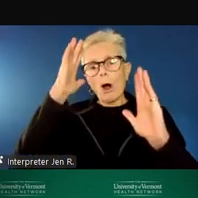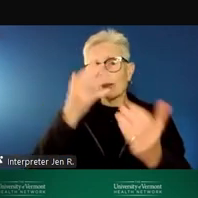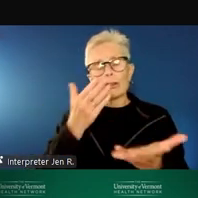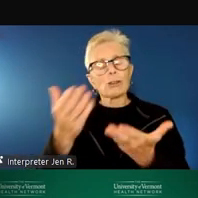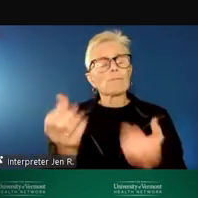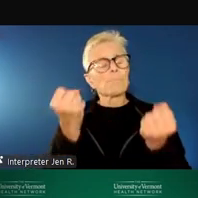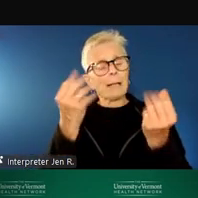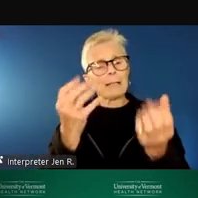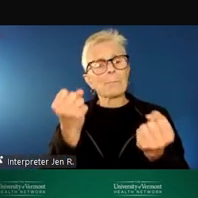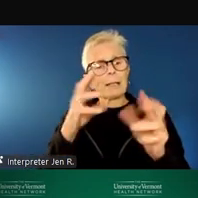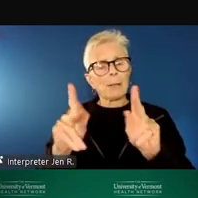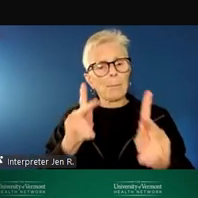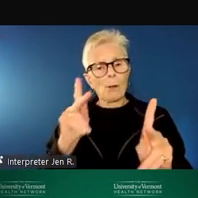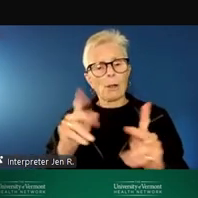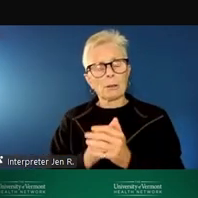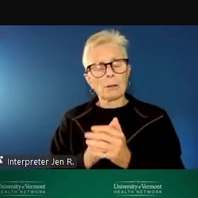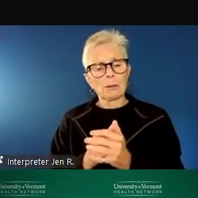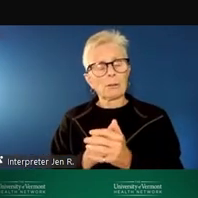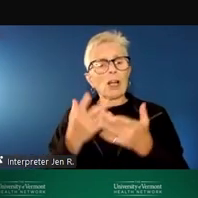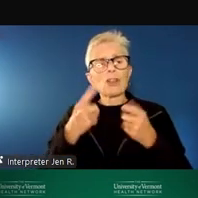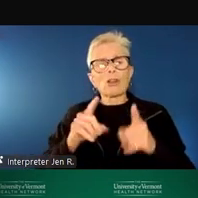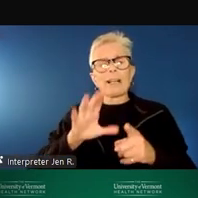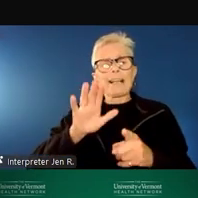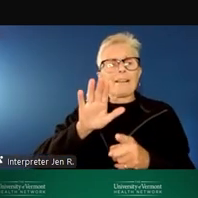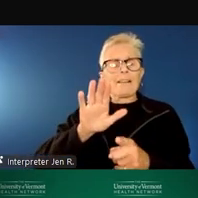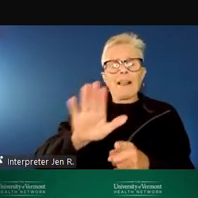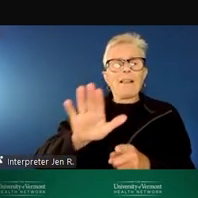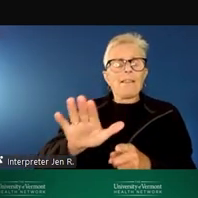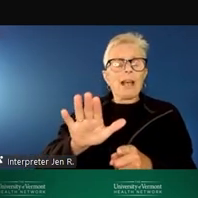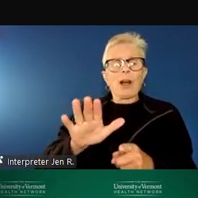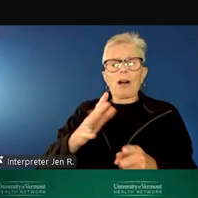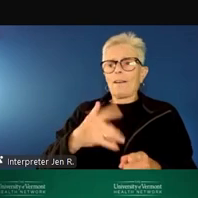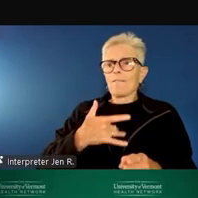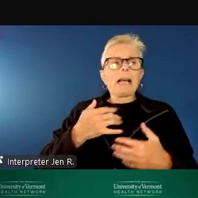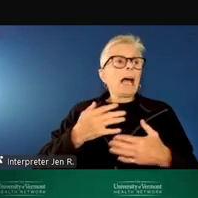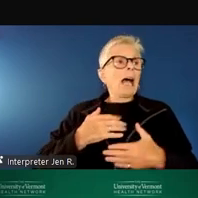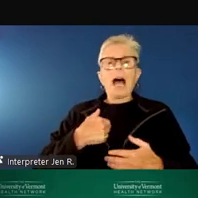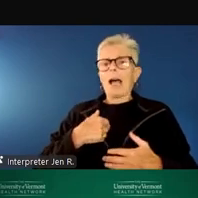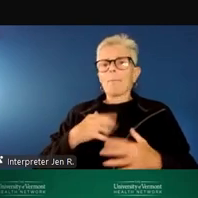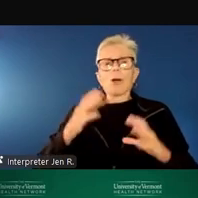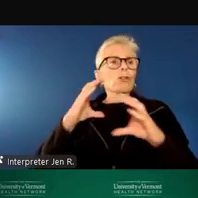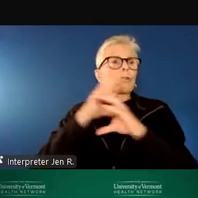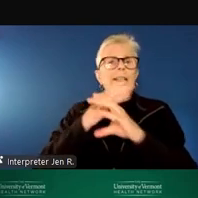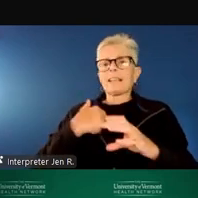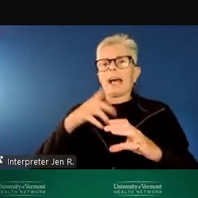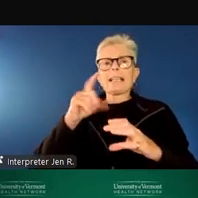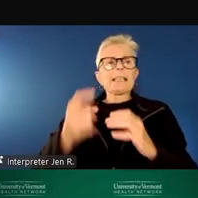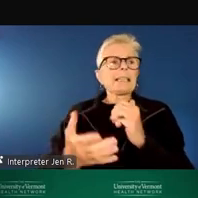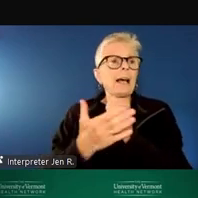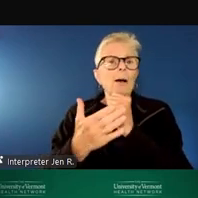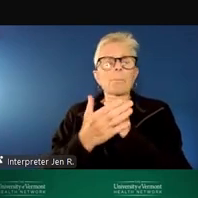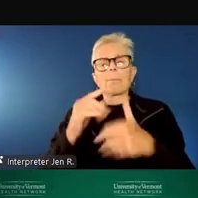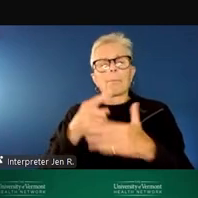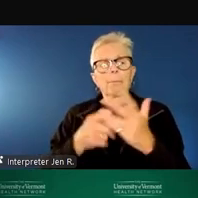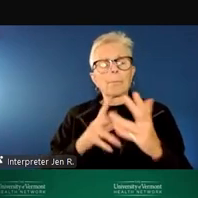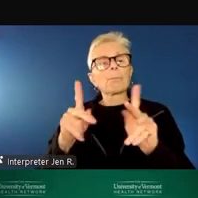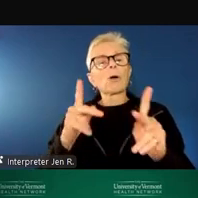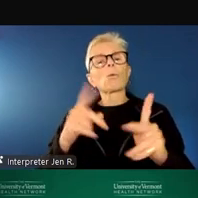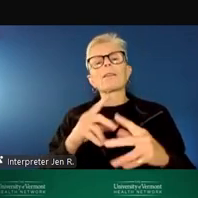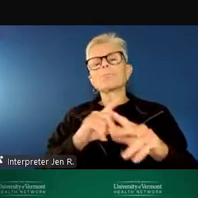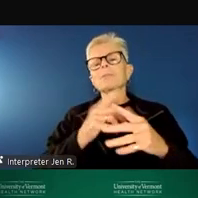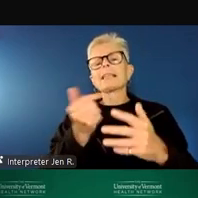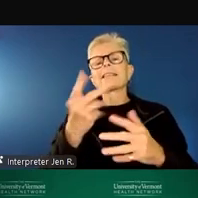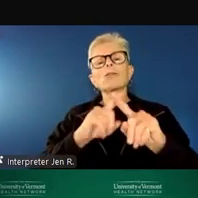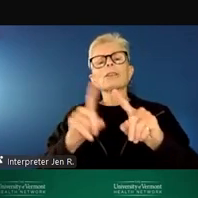at any point in their self-defined crisis or when they're needing support. People with multiple diagnoses